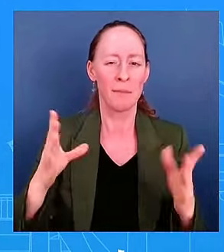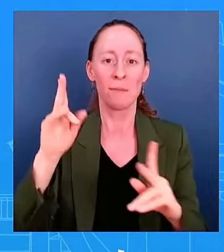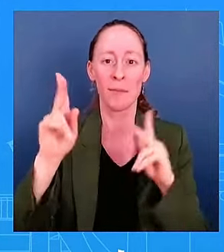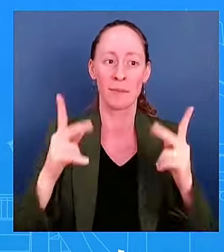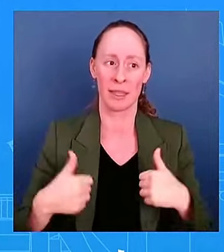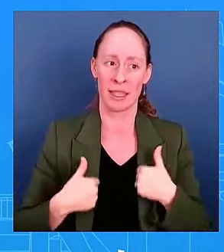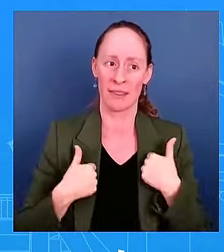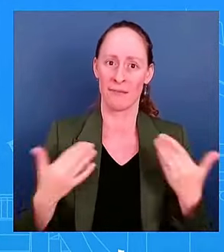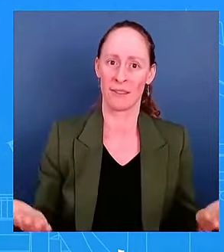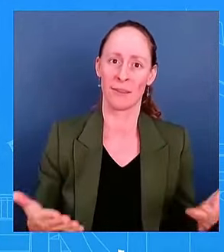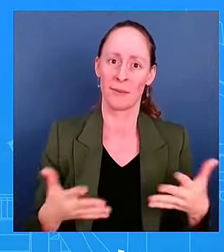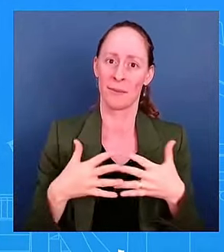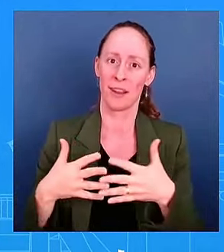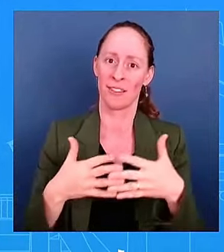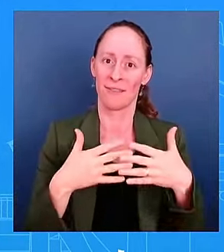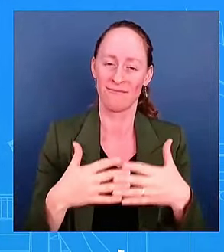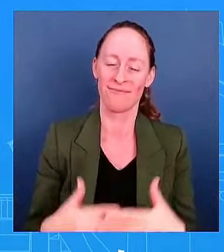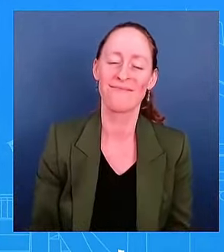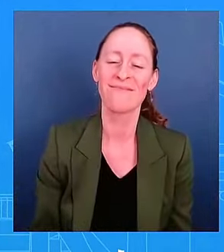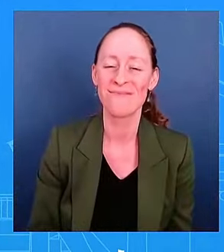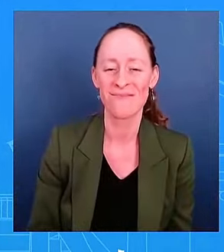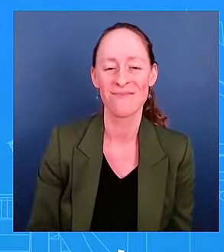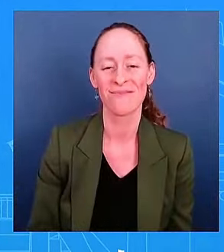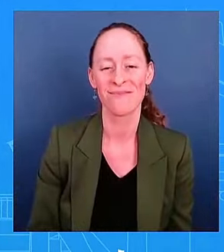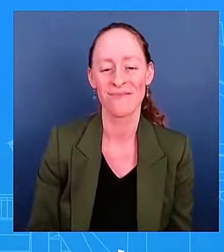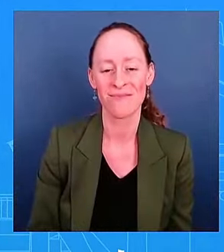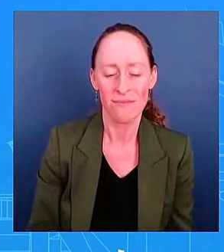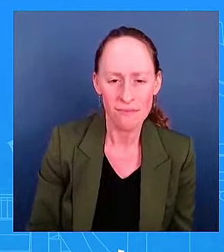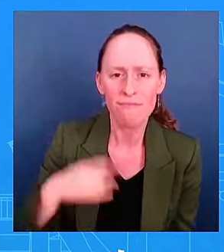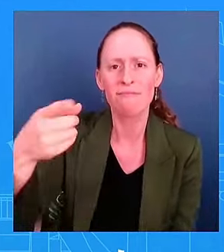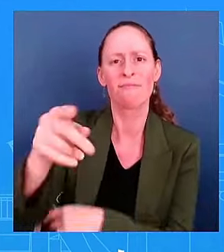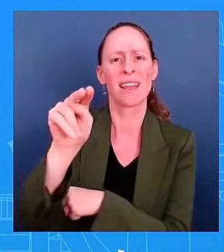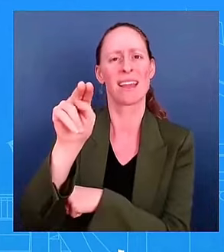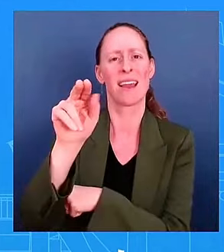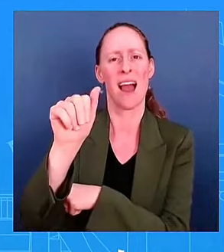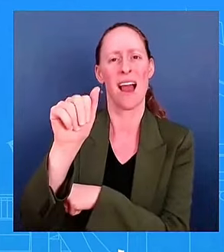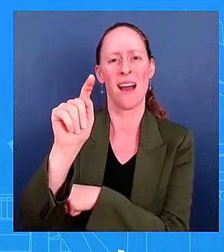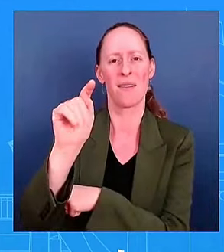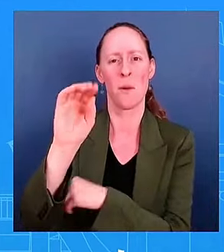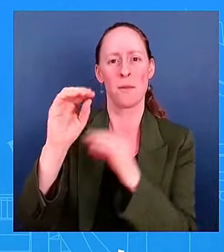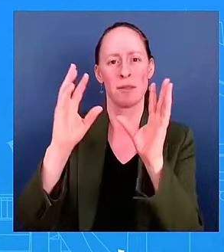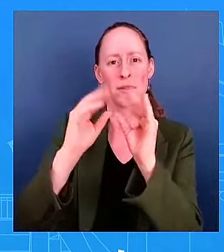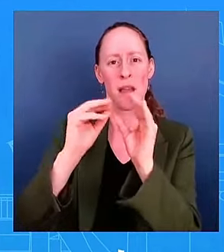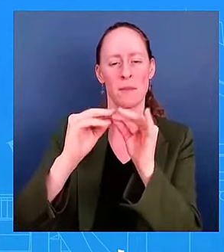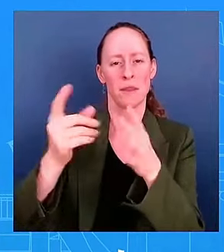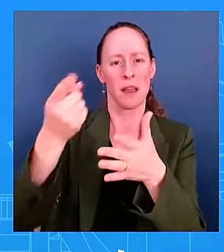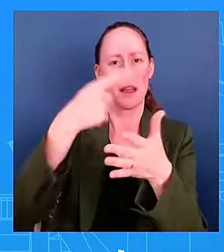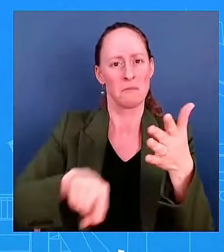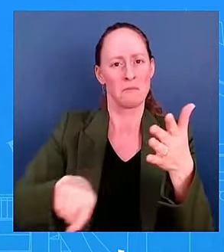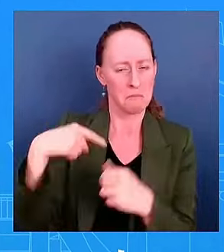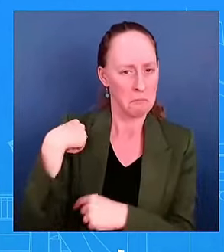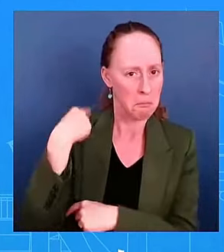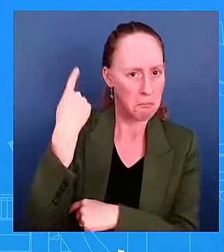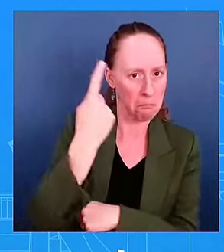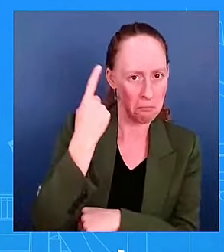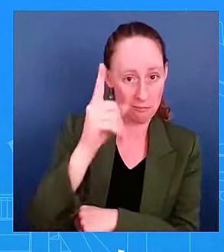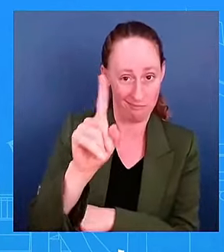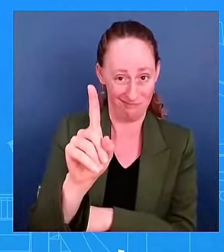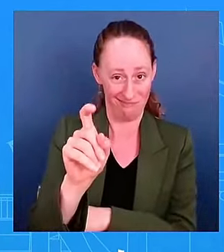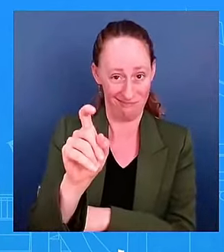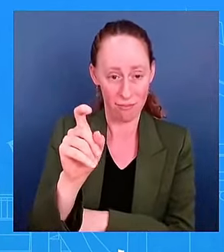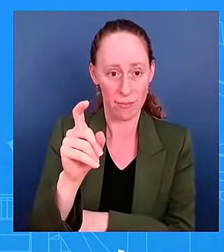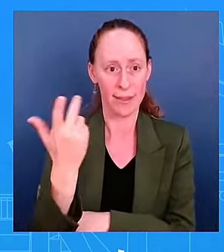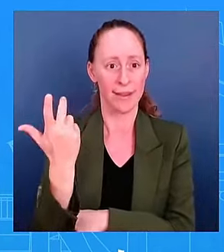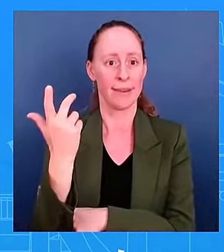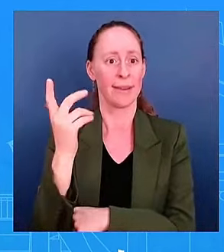up next week. Is the president frustrated that this debate over the presidential election could cast a shadow